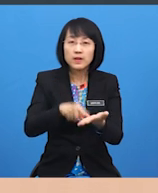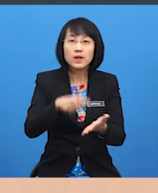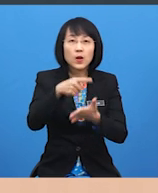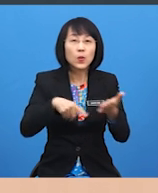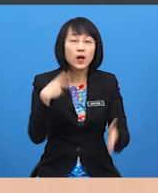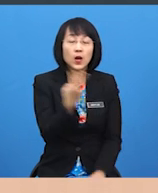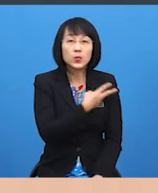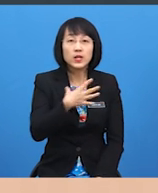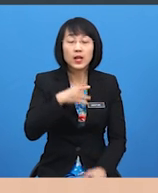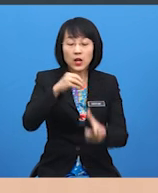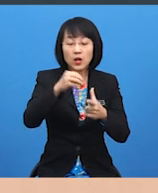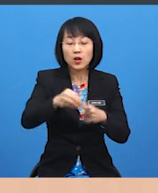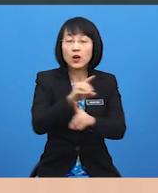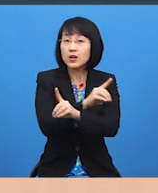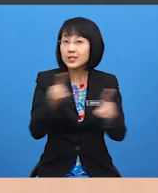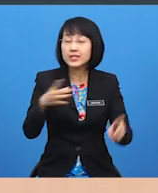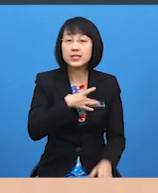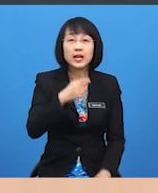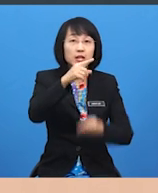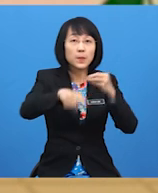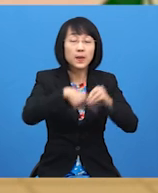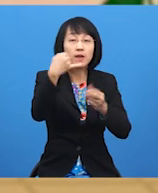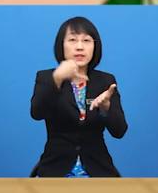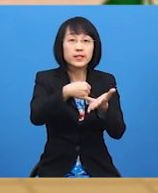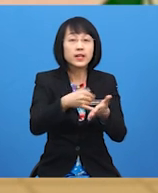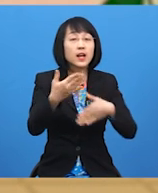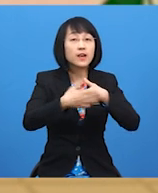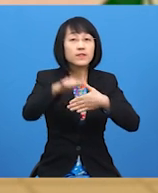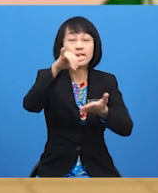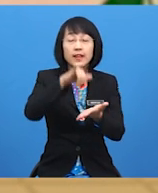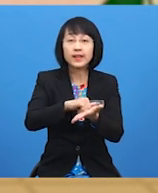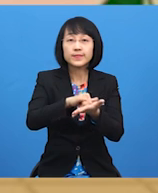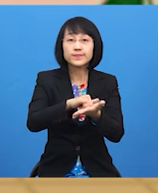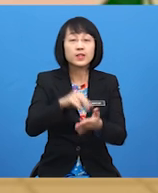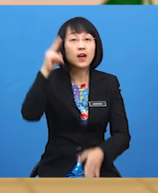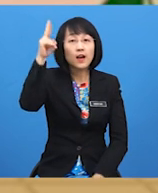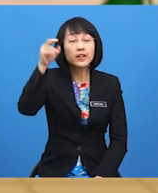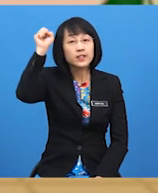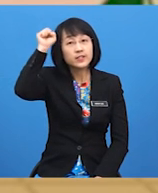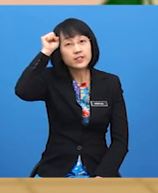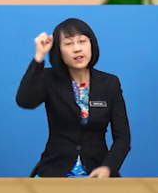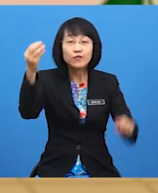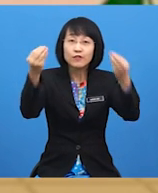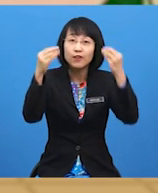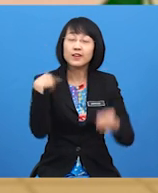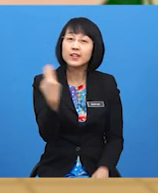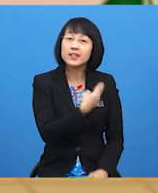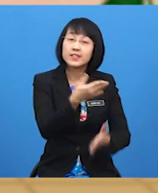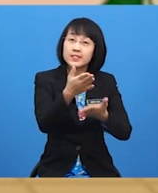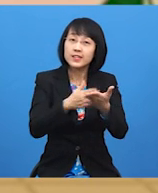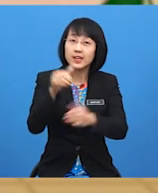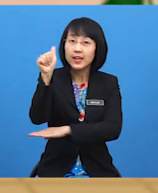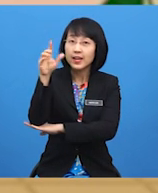we like or dislike about it. After that, Uncle Shafiq taught us